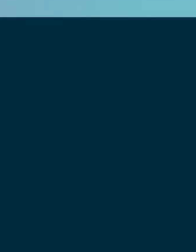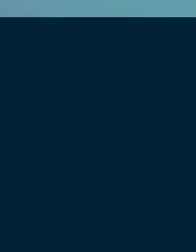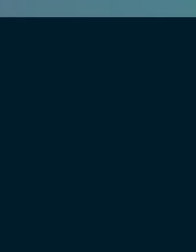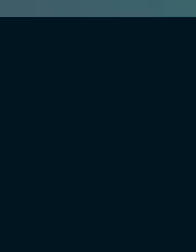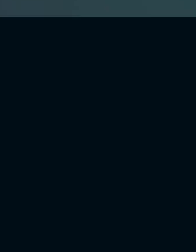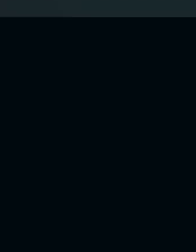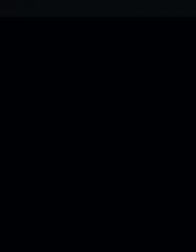Thirty We'll see see share Going